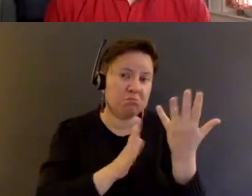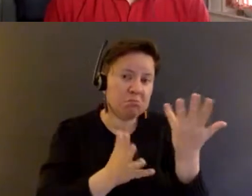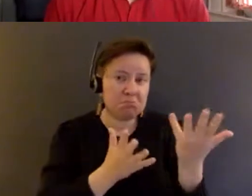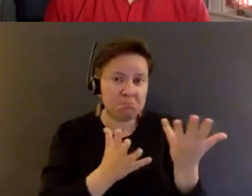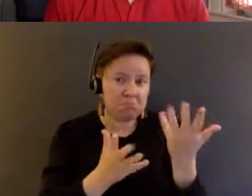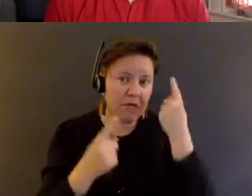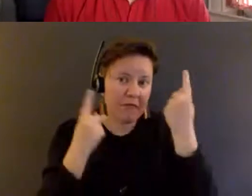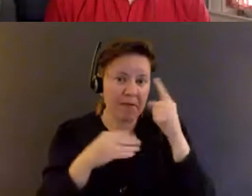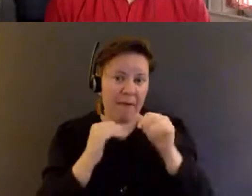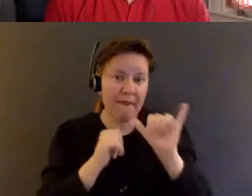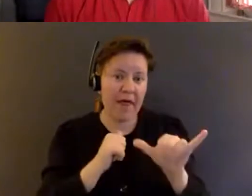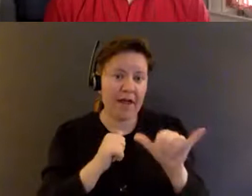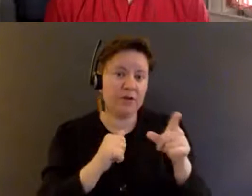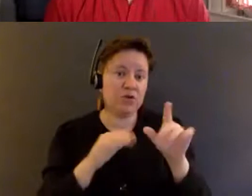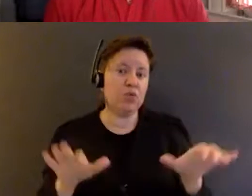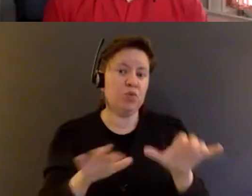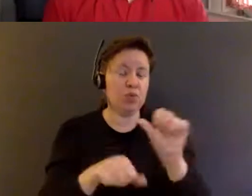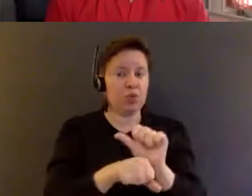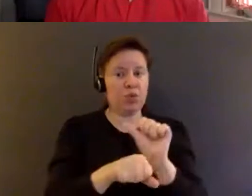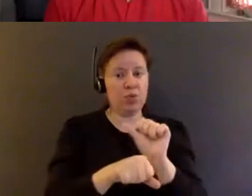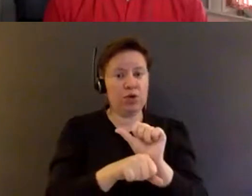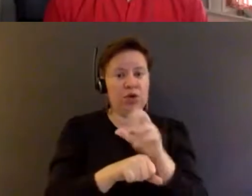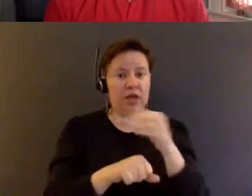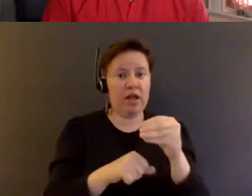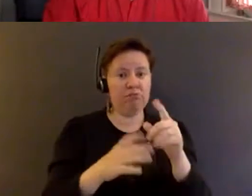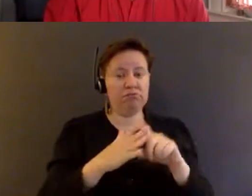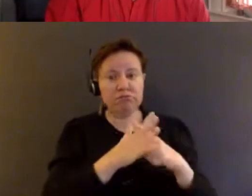thinking about that as you, as you do the work and, and enter these conversations?